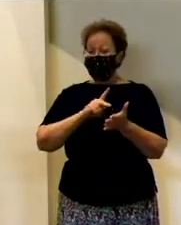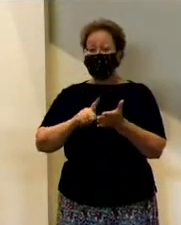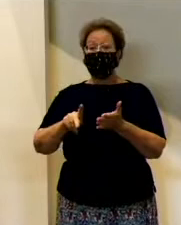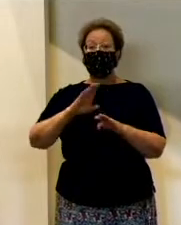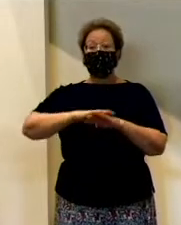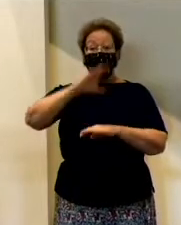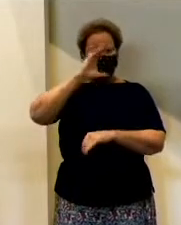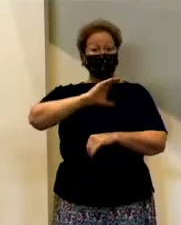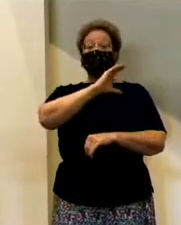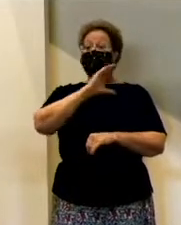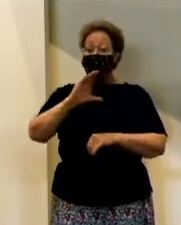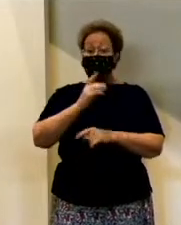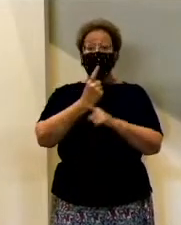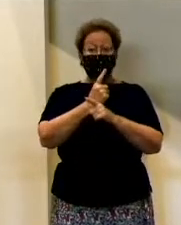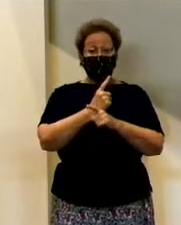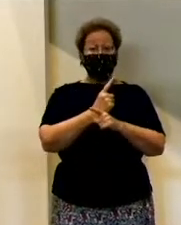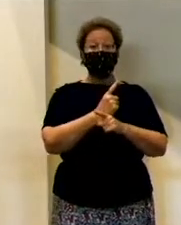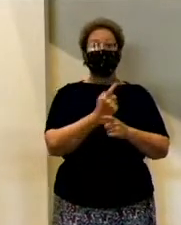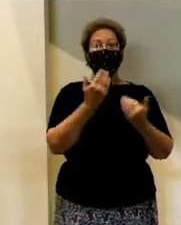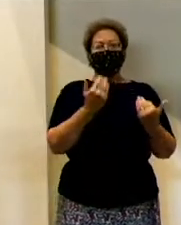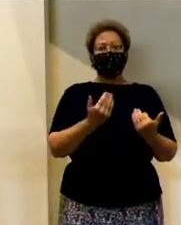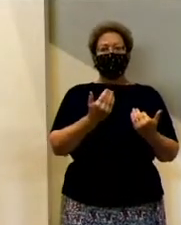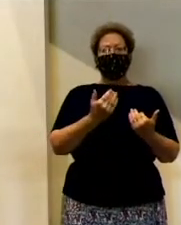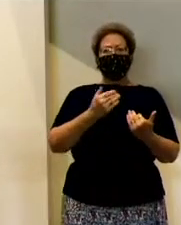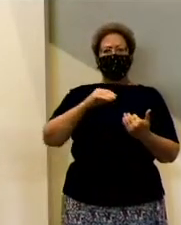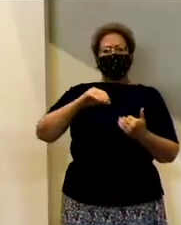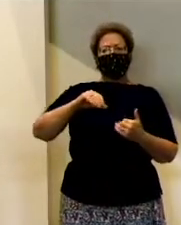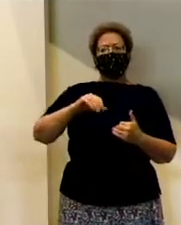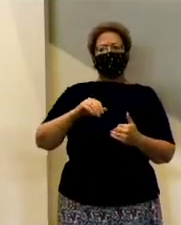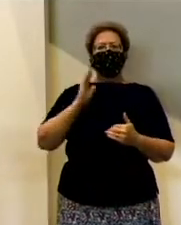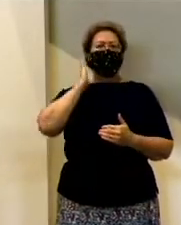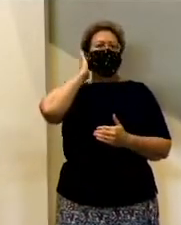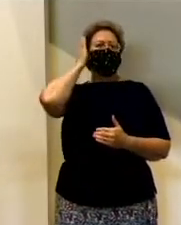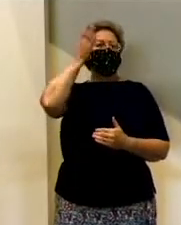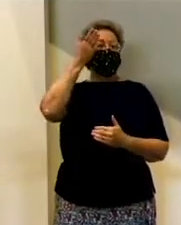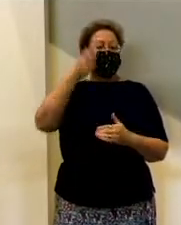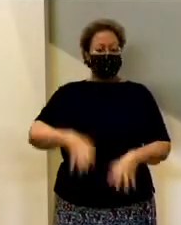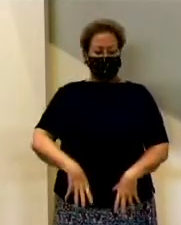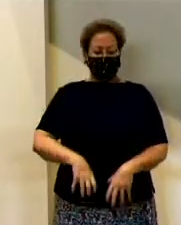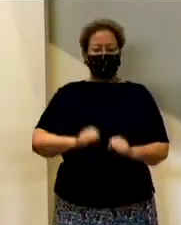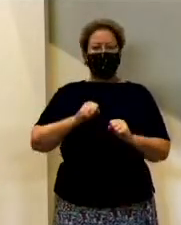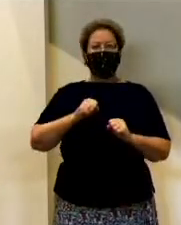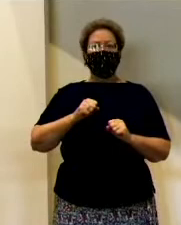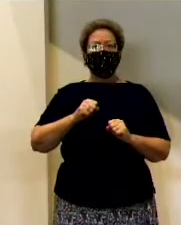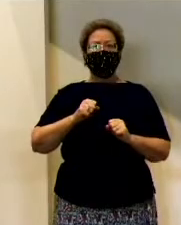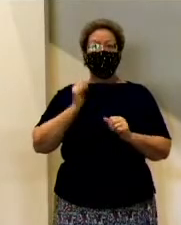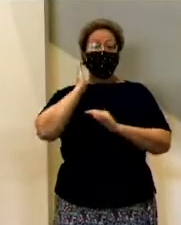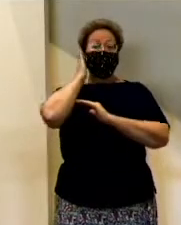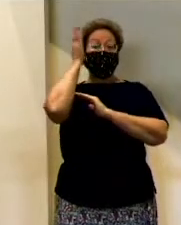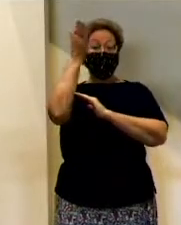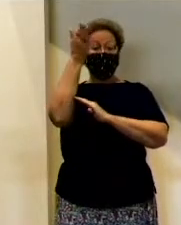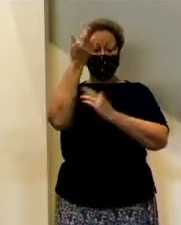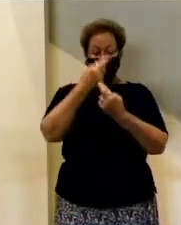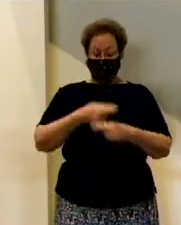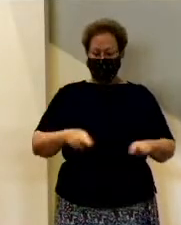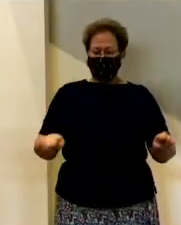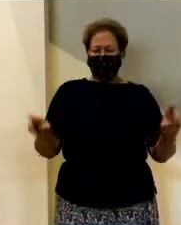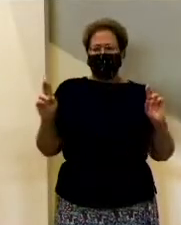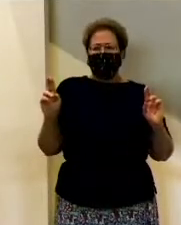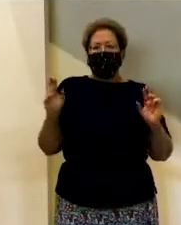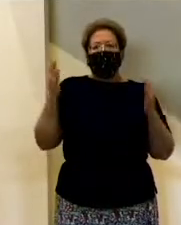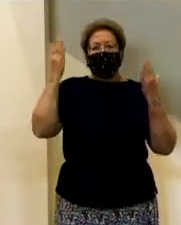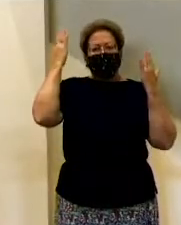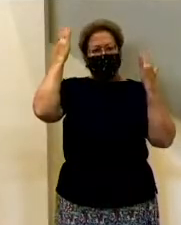redeemed us on the cross? Why now? Let's talk about a future adoption and a future redemption. Why is Paul connecting